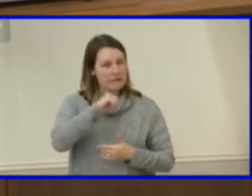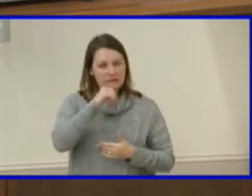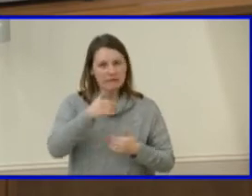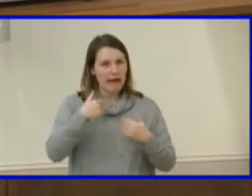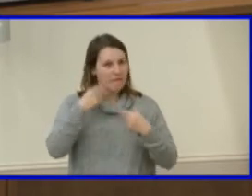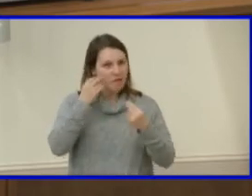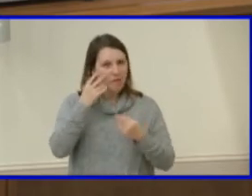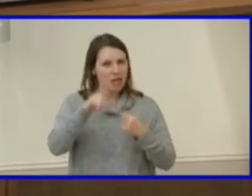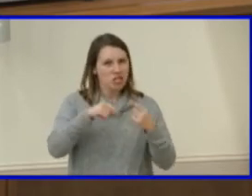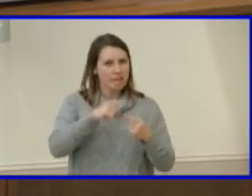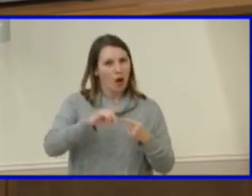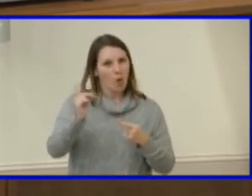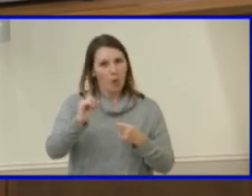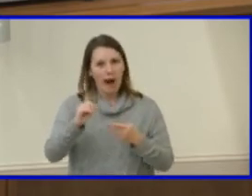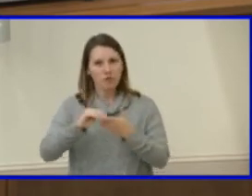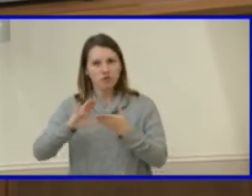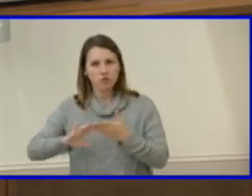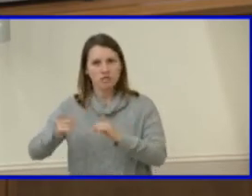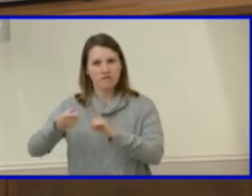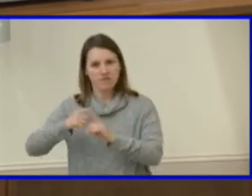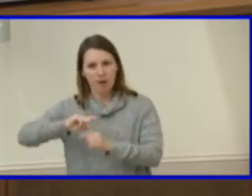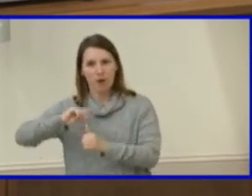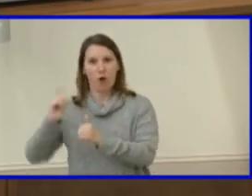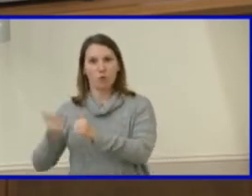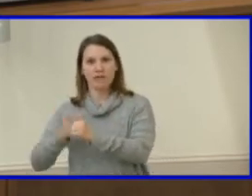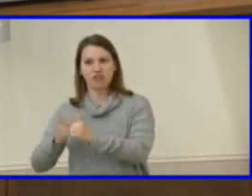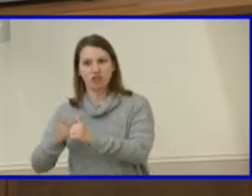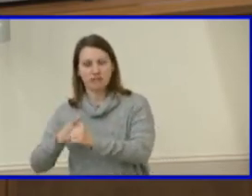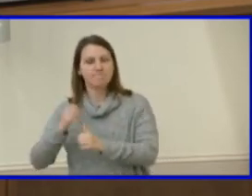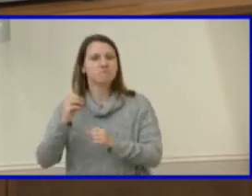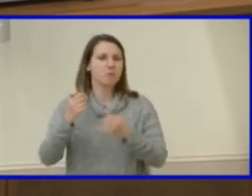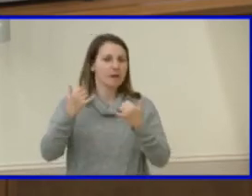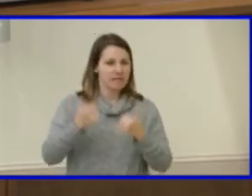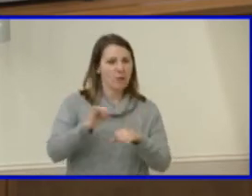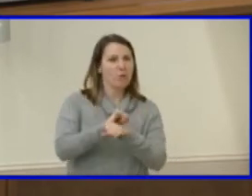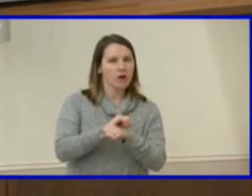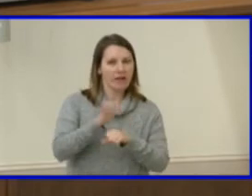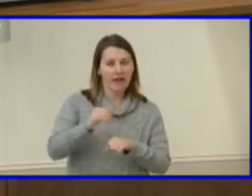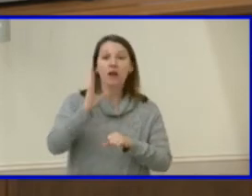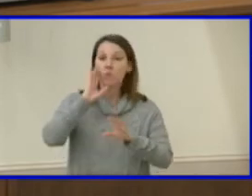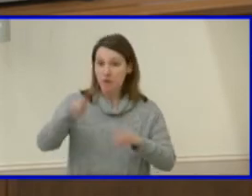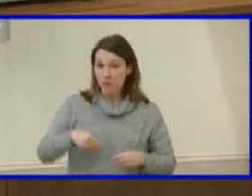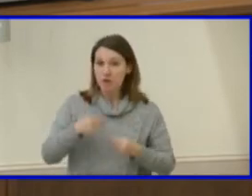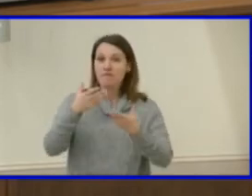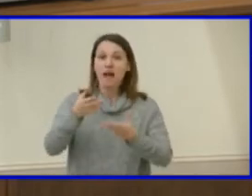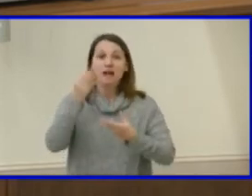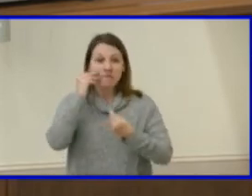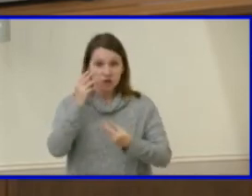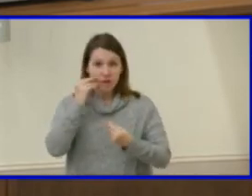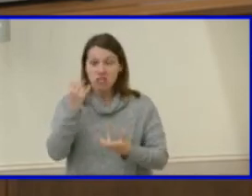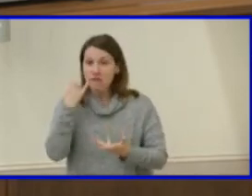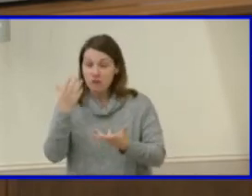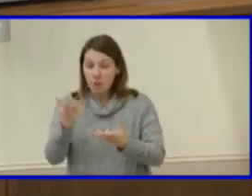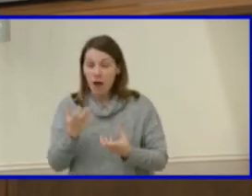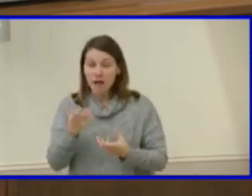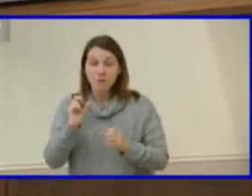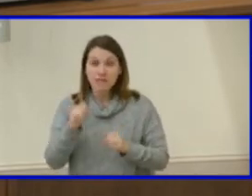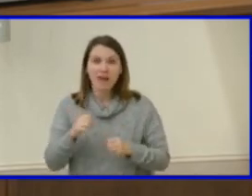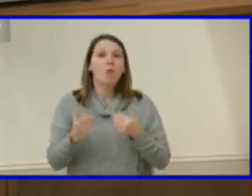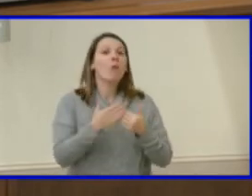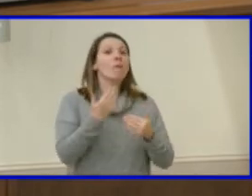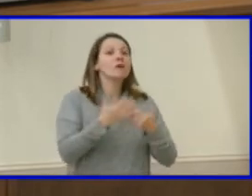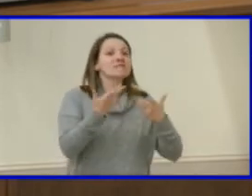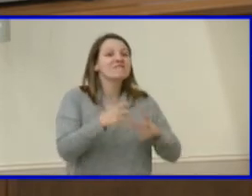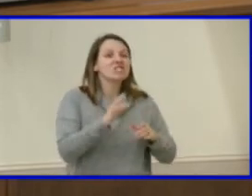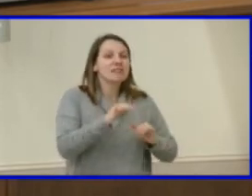where the students originally came from. So that is something we're working on currently, and we will be able to provide that to you. Um, if you would like, we're almost done with that